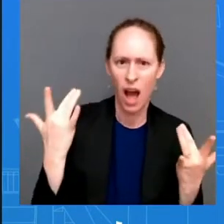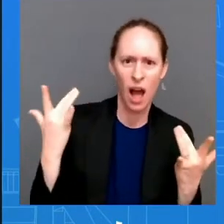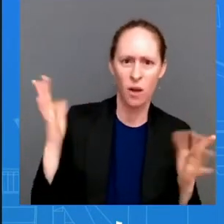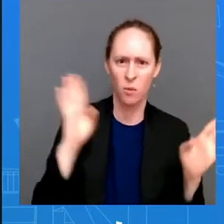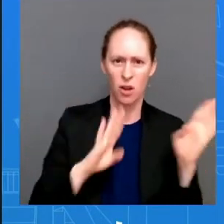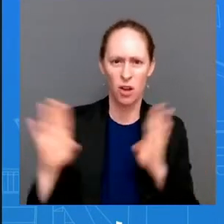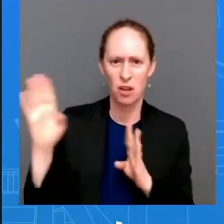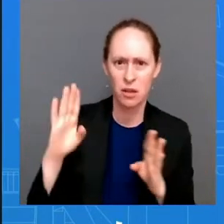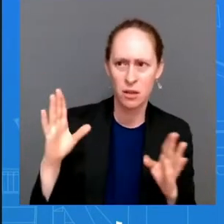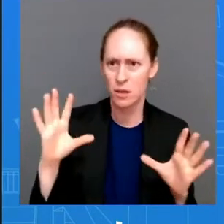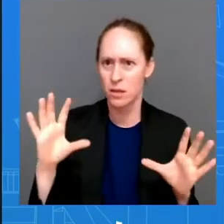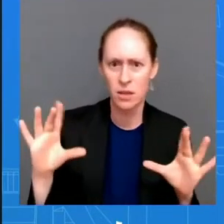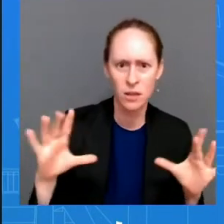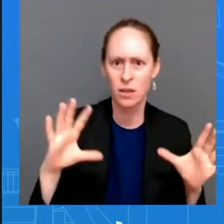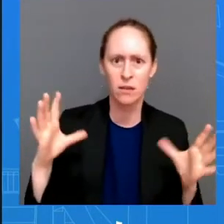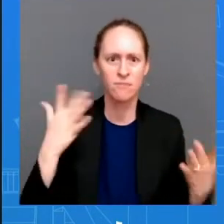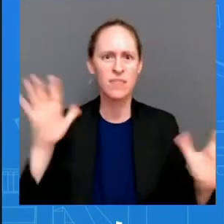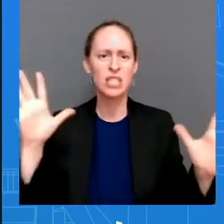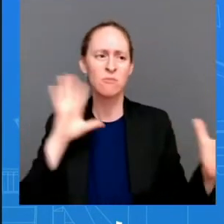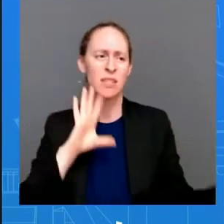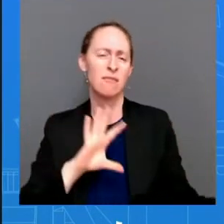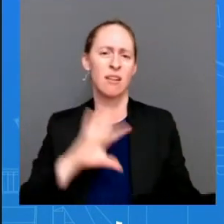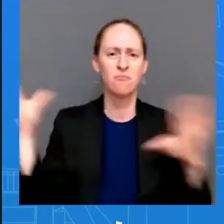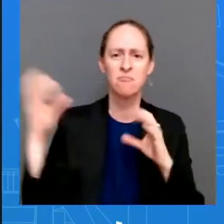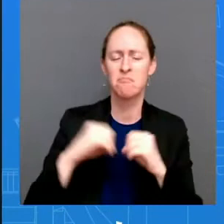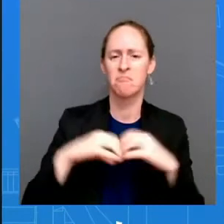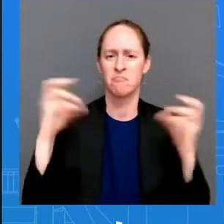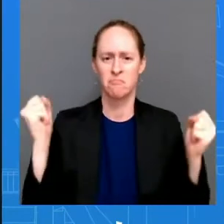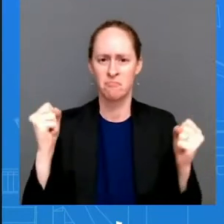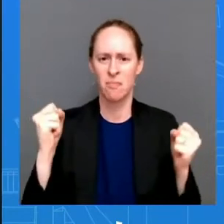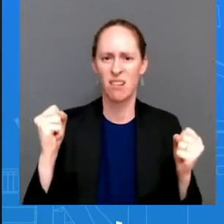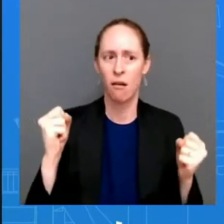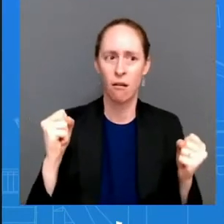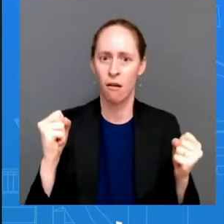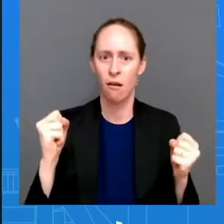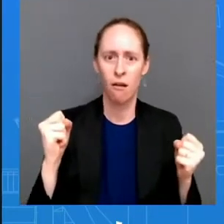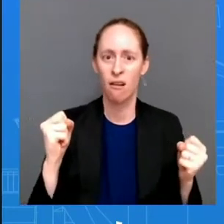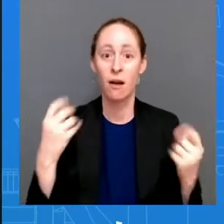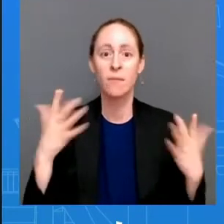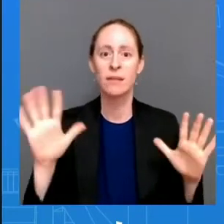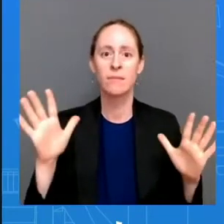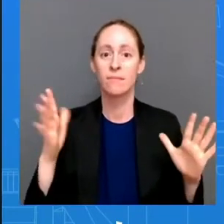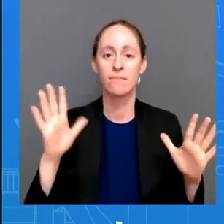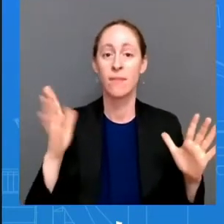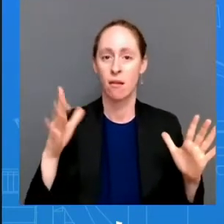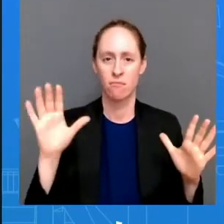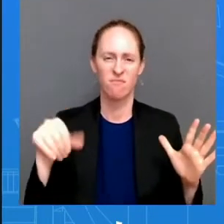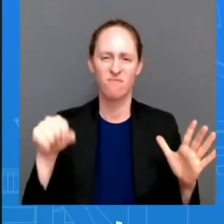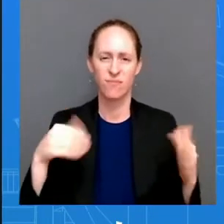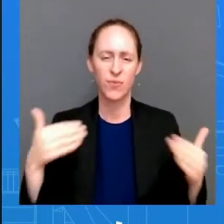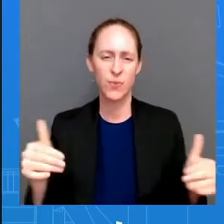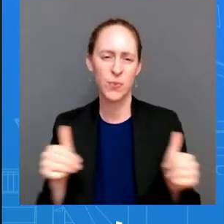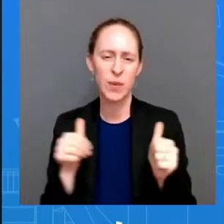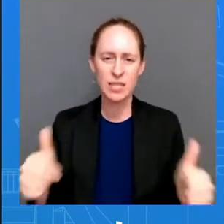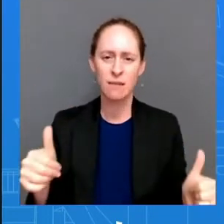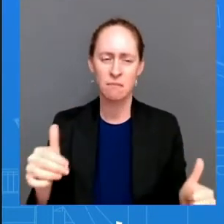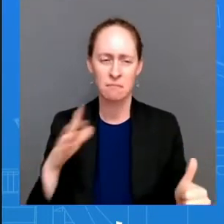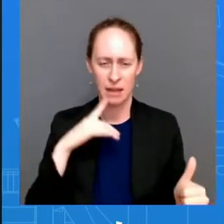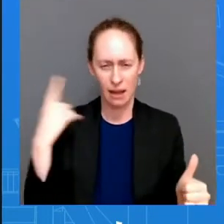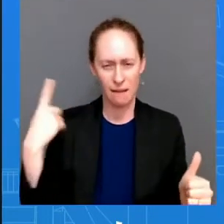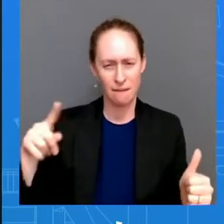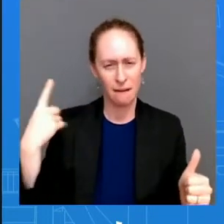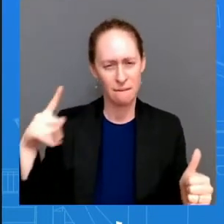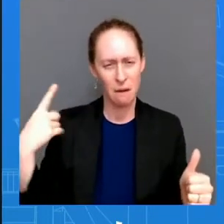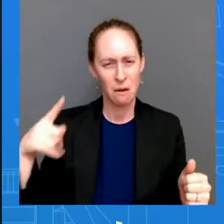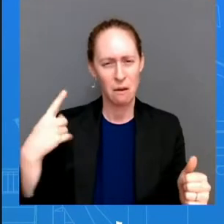it as a pretext uh to increase aggressive military activity in or around the taiwan uh straight as you just uh asked